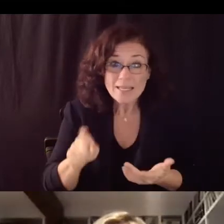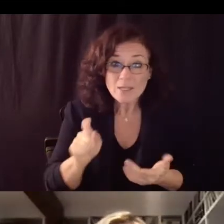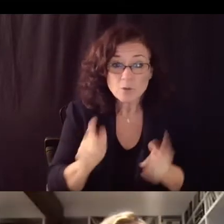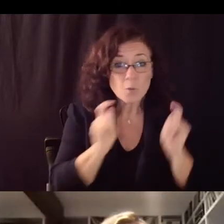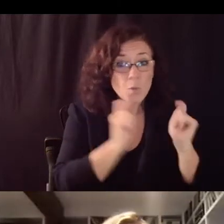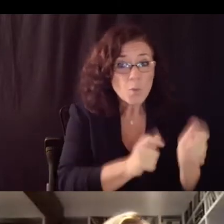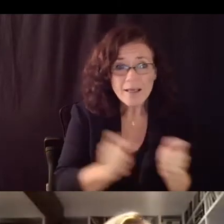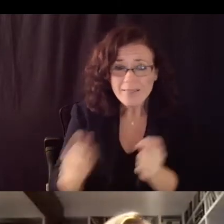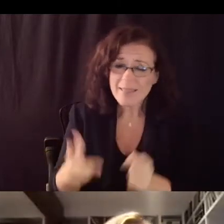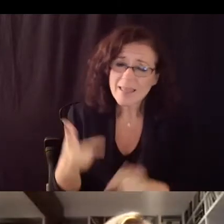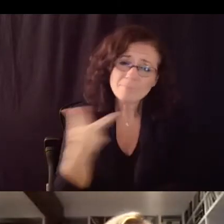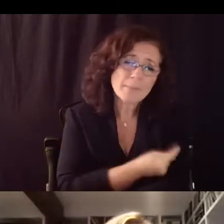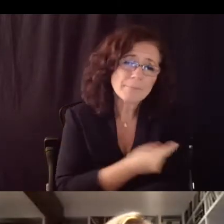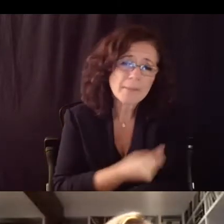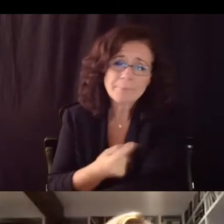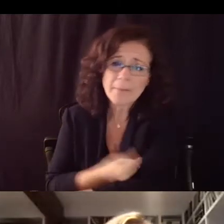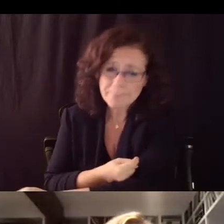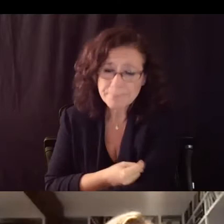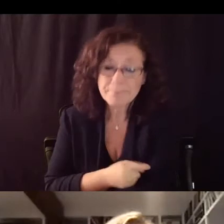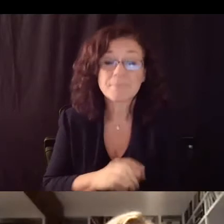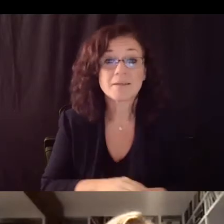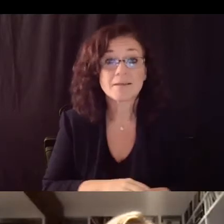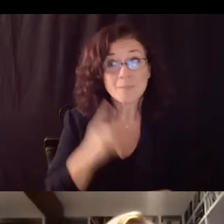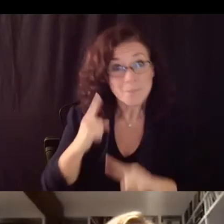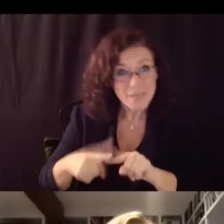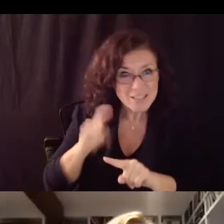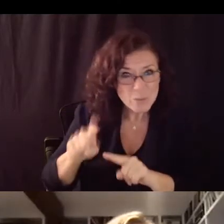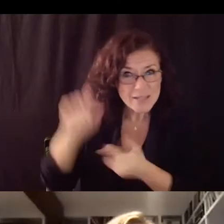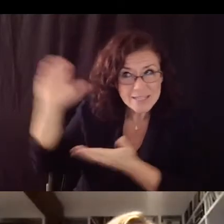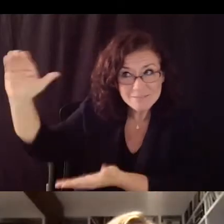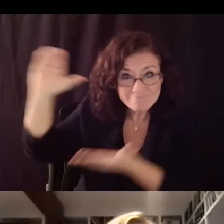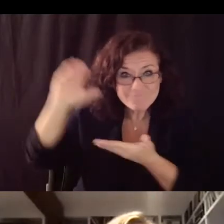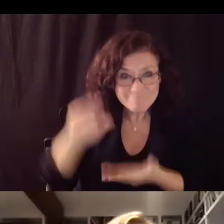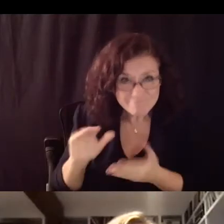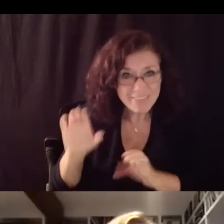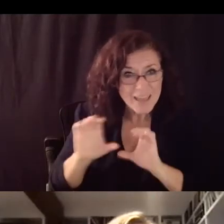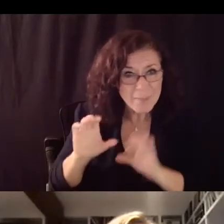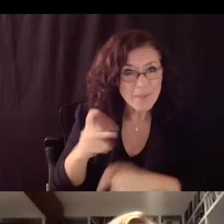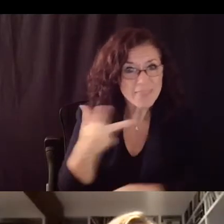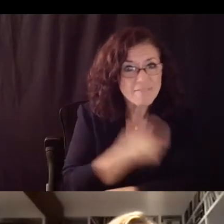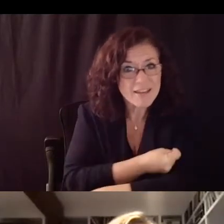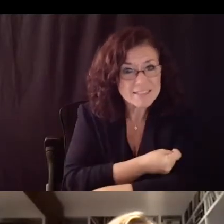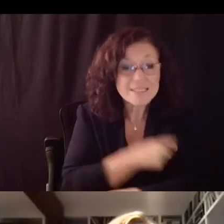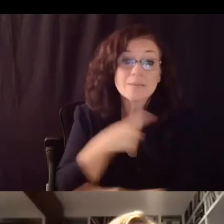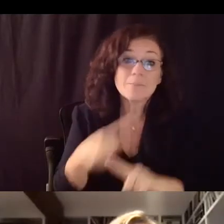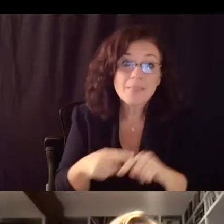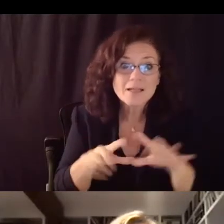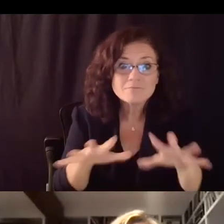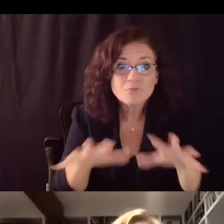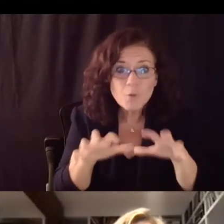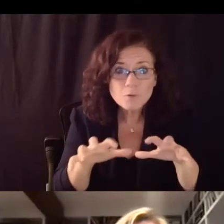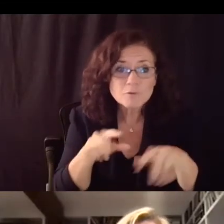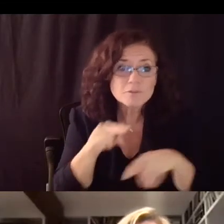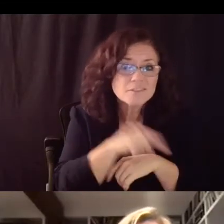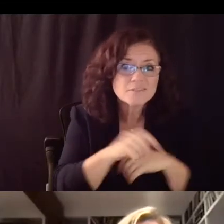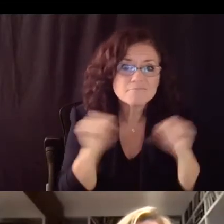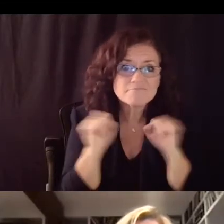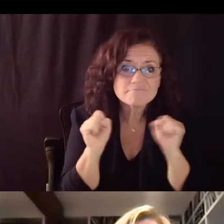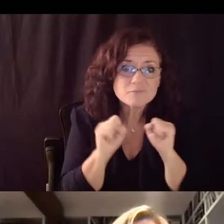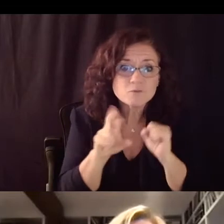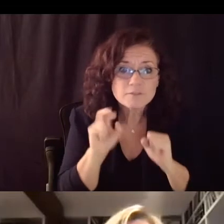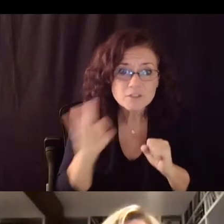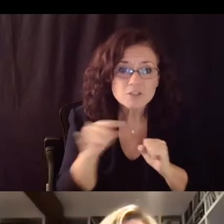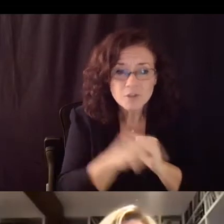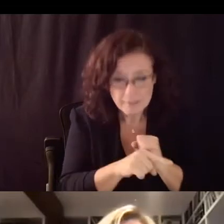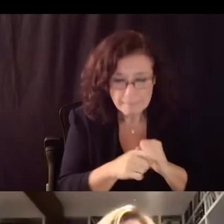timely we need to have the vaccine here we need to have the vaccine kept in the storage the way it needs to be i want you to know that our local health